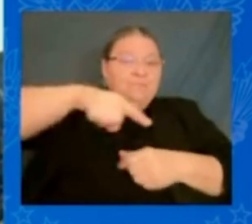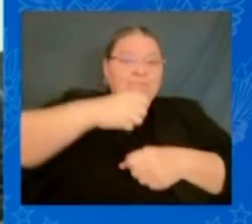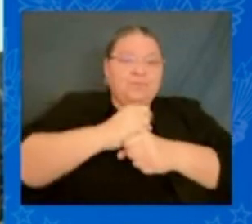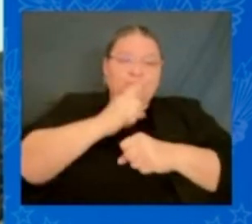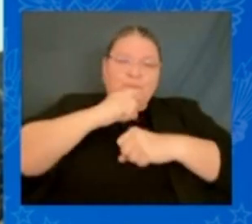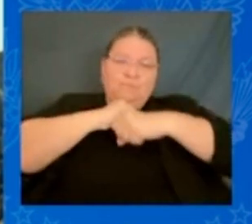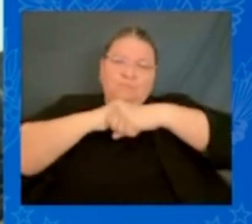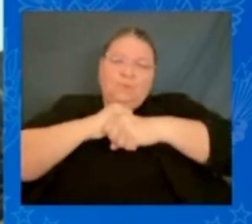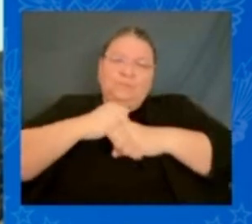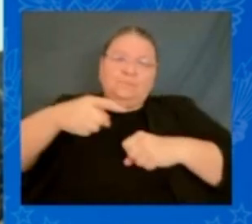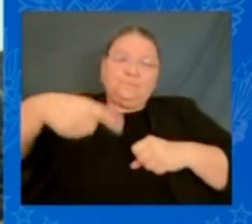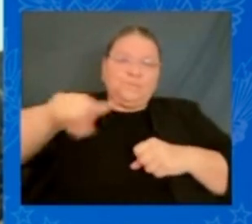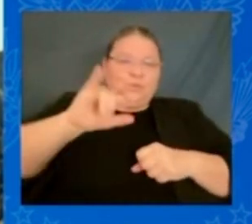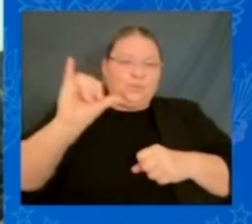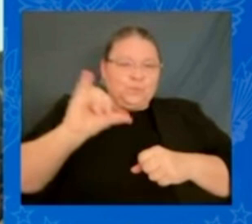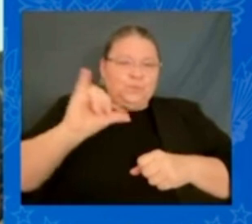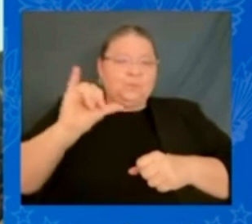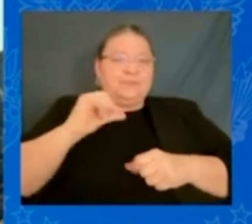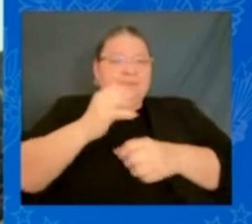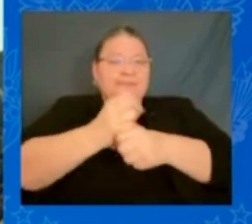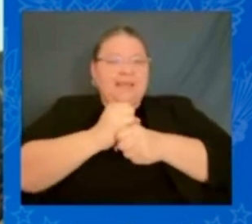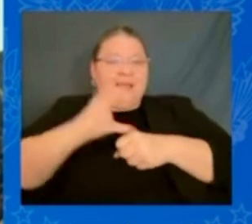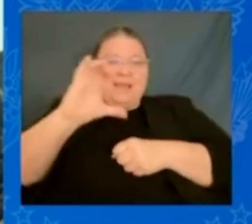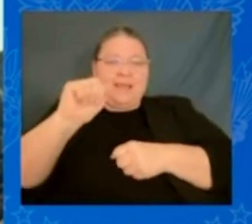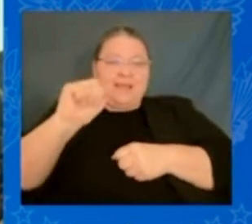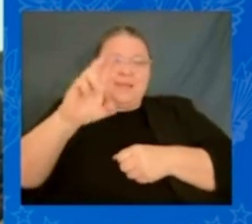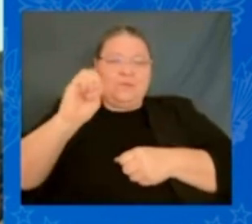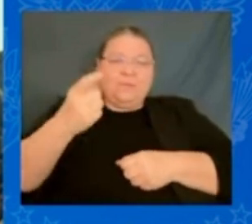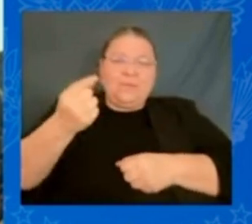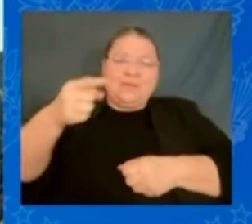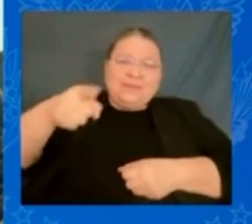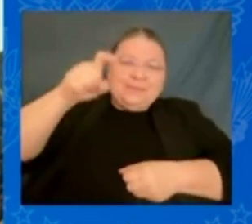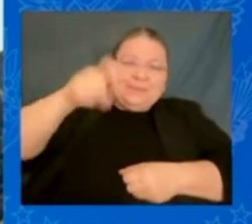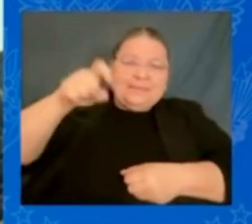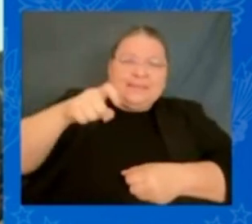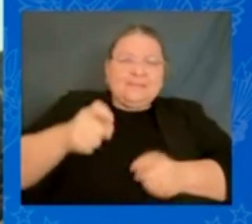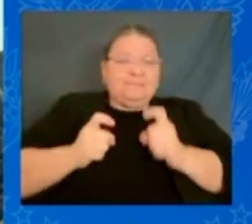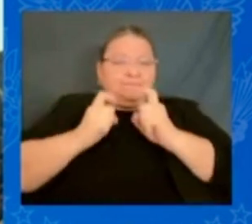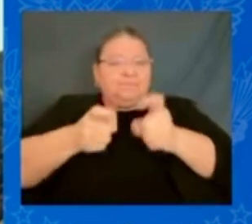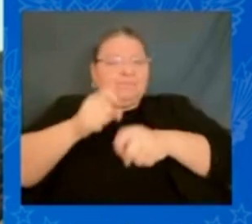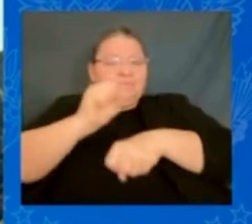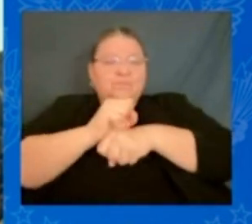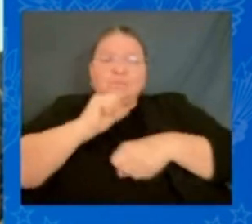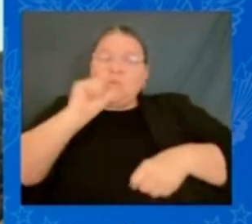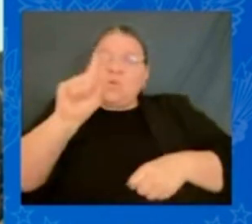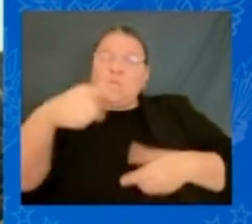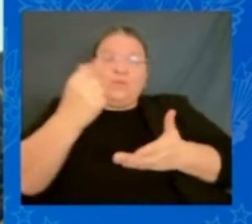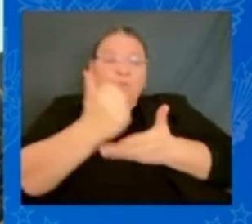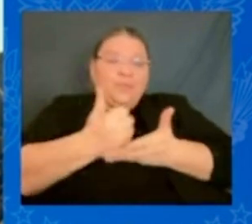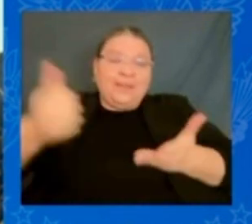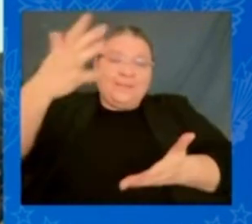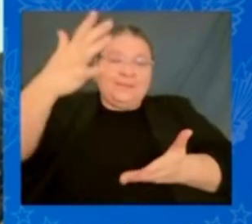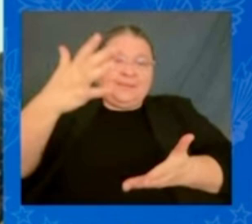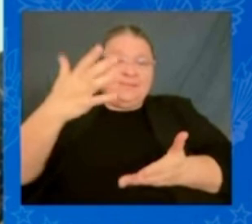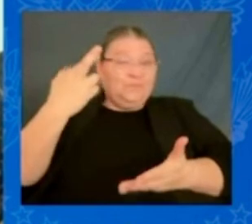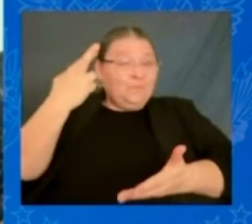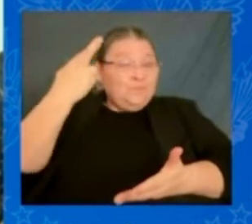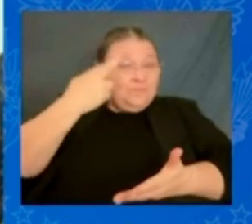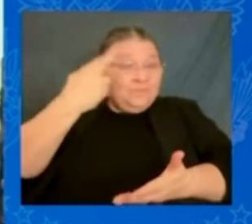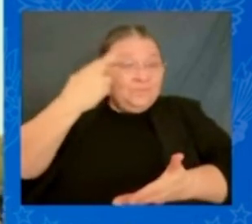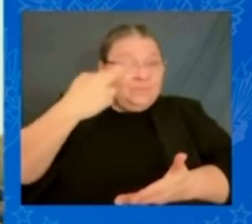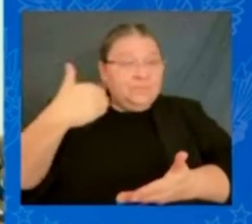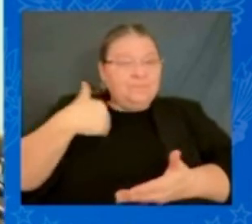Look, we need to reward work, not just wealth. Because no — the idea — you know, if we used to have about 670